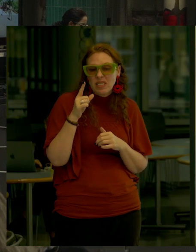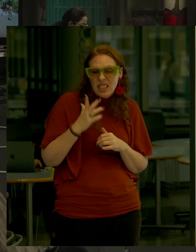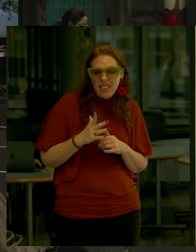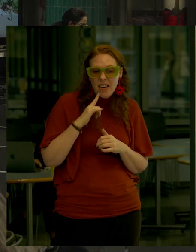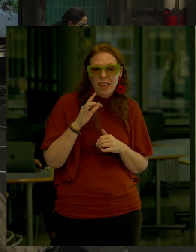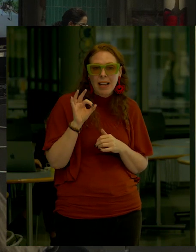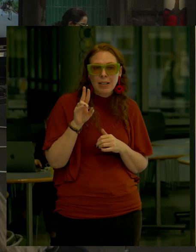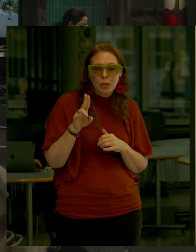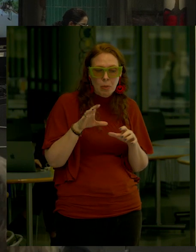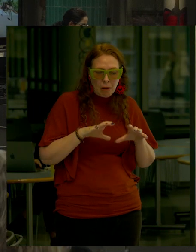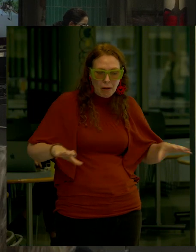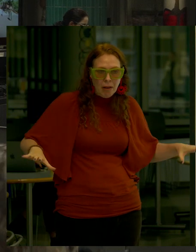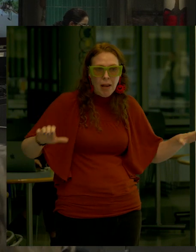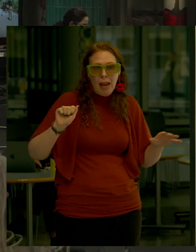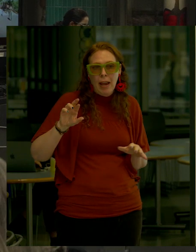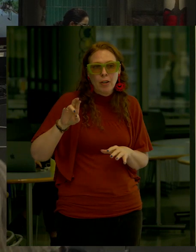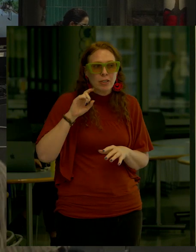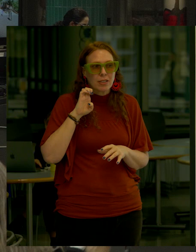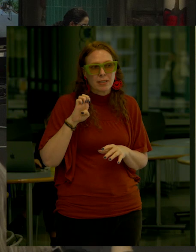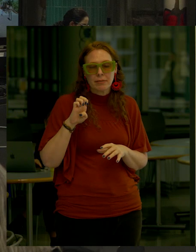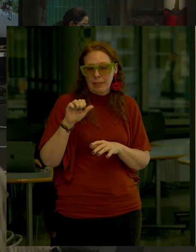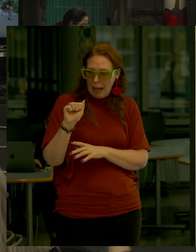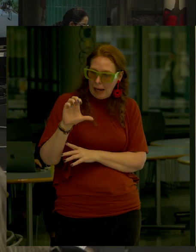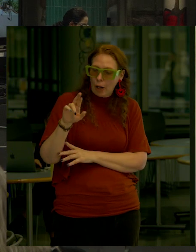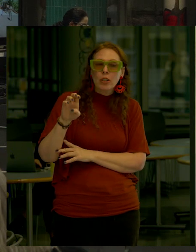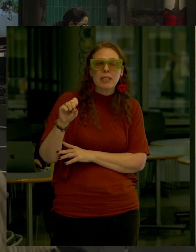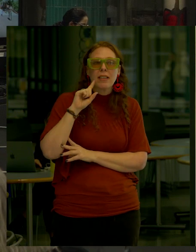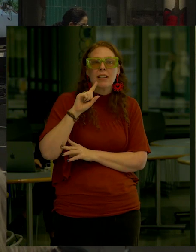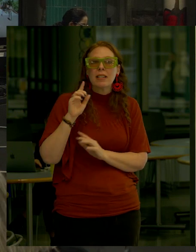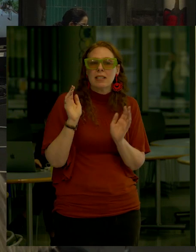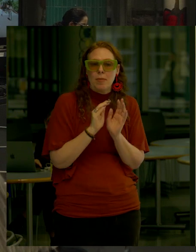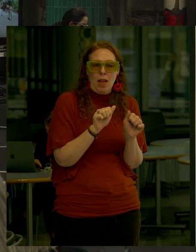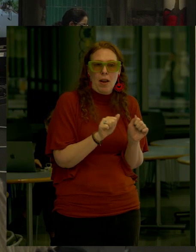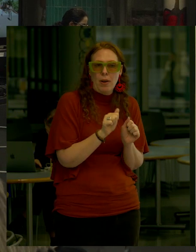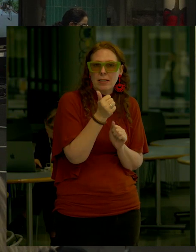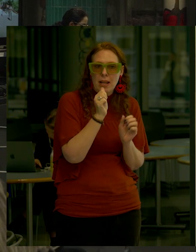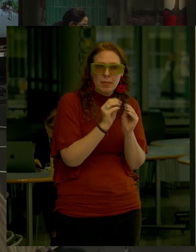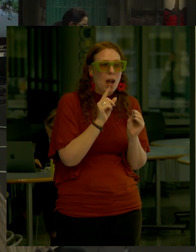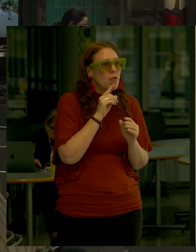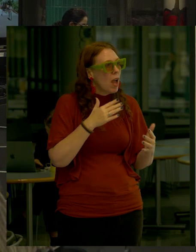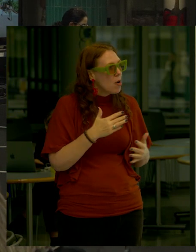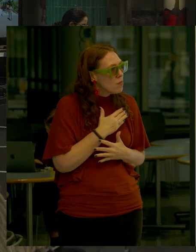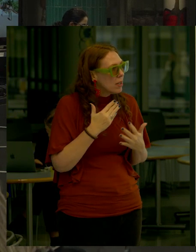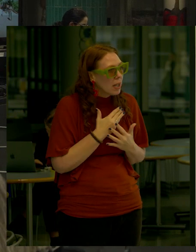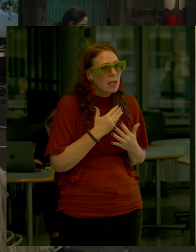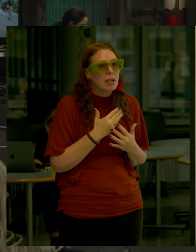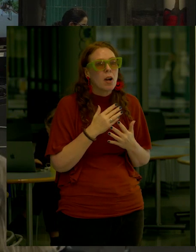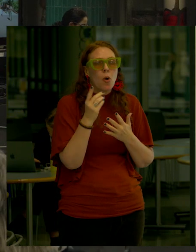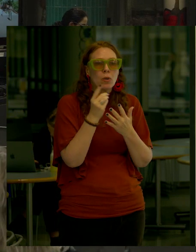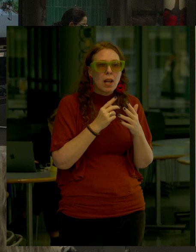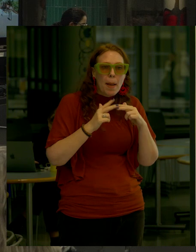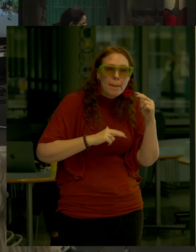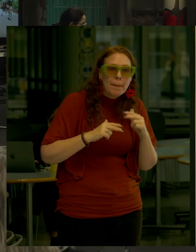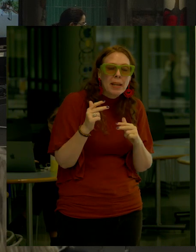we worked I think we had over ten meetings on just that small area And it was fascinating and wonderful And I appreciate it that now the design